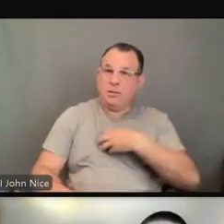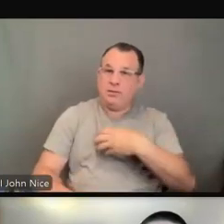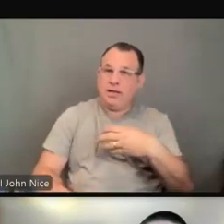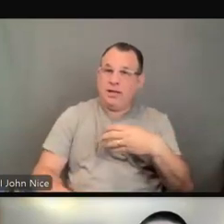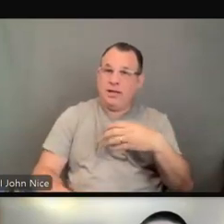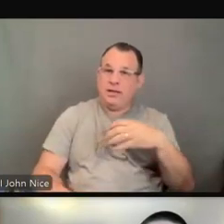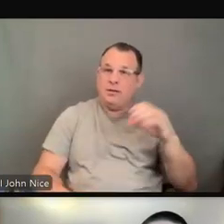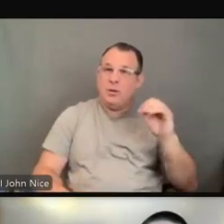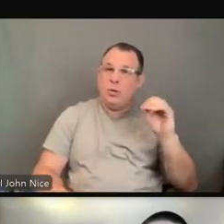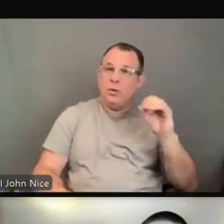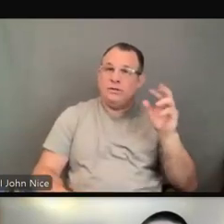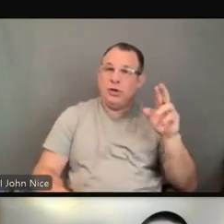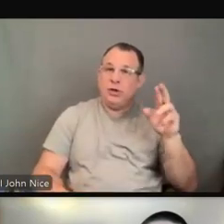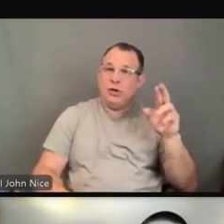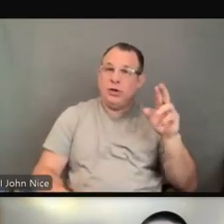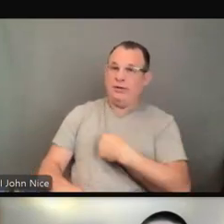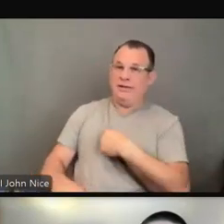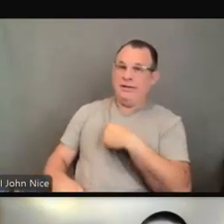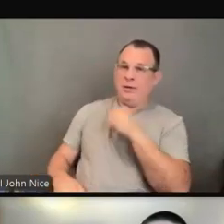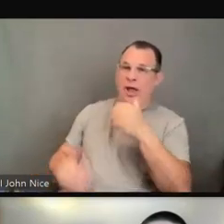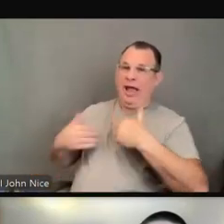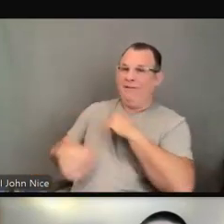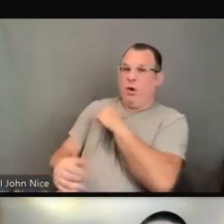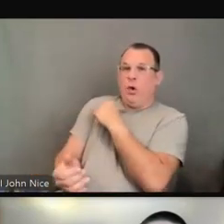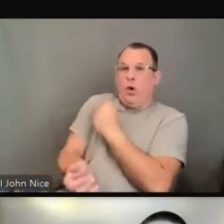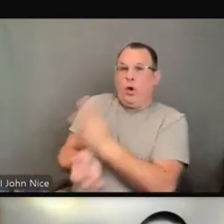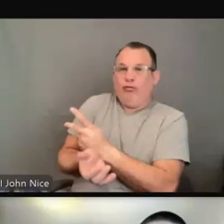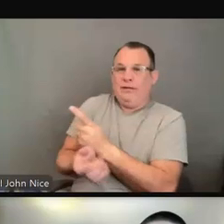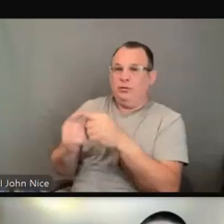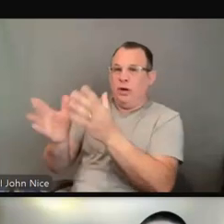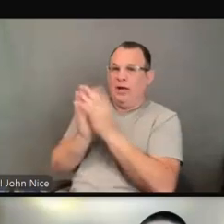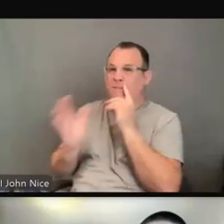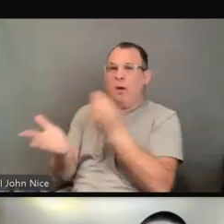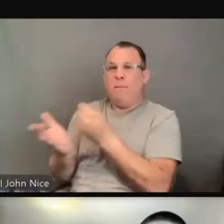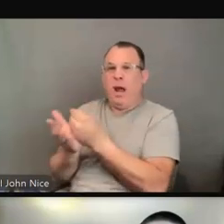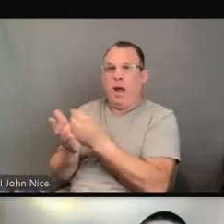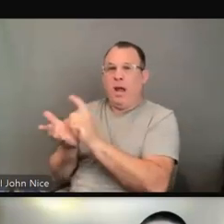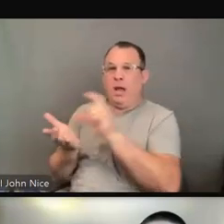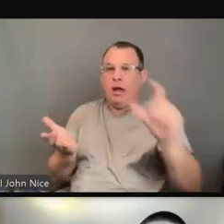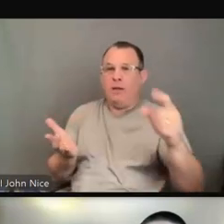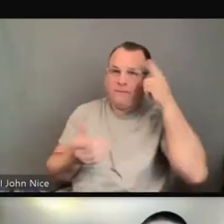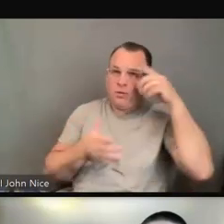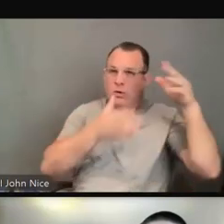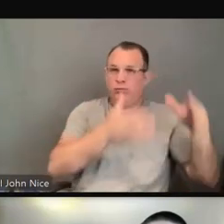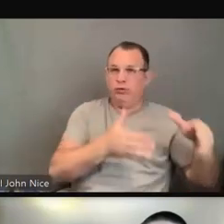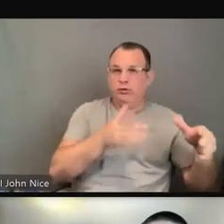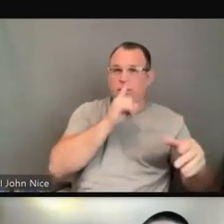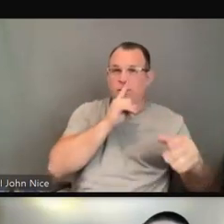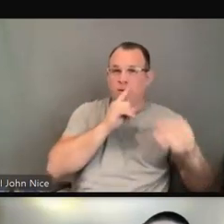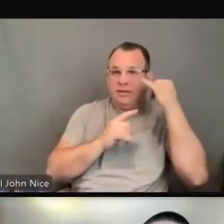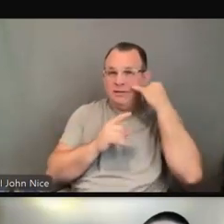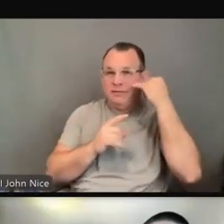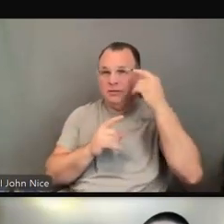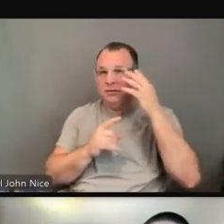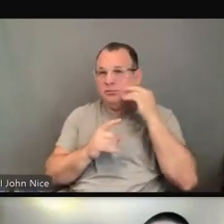authority to request compensation for persons when we find that they may have been discriminated against based on their